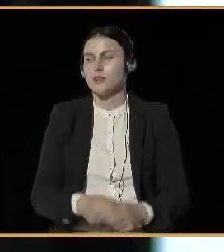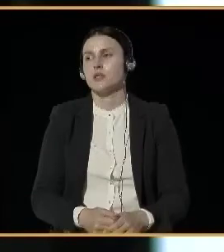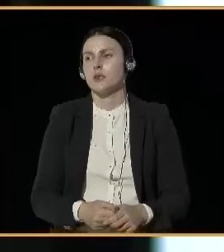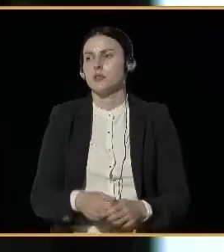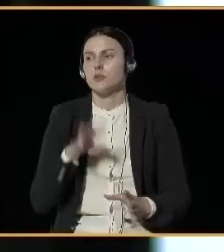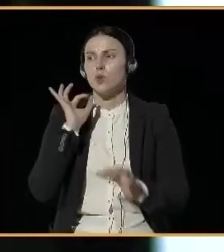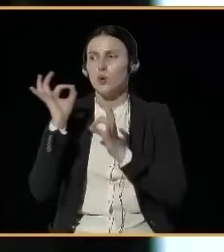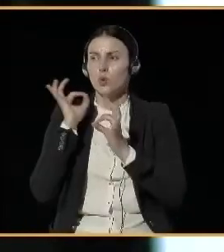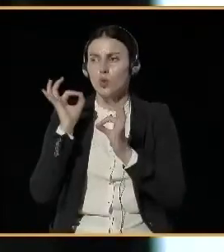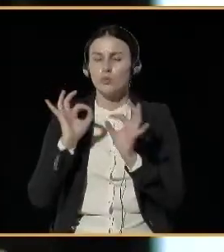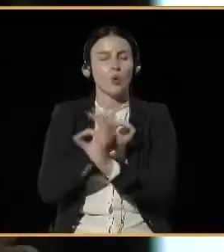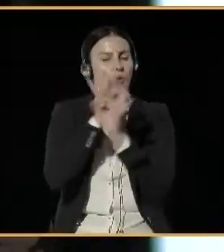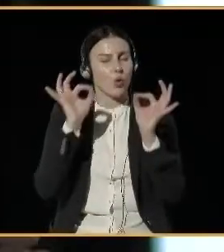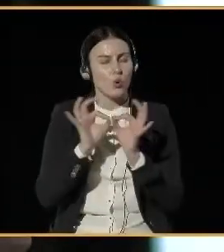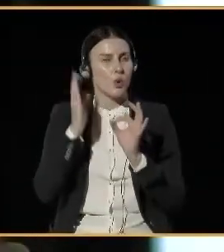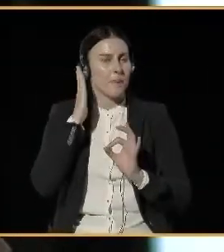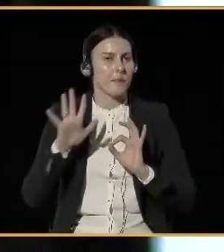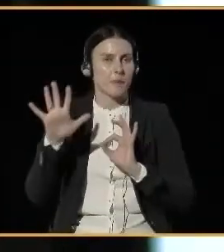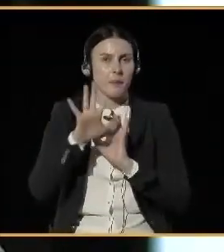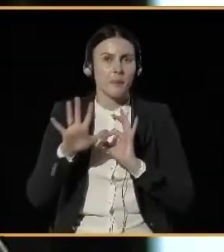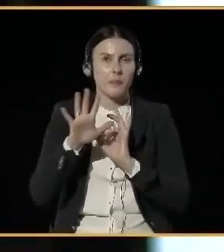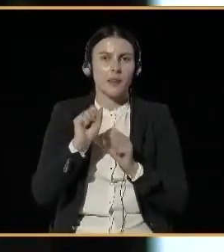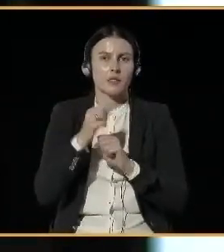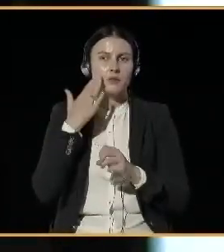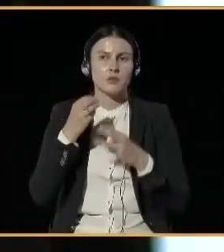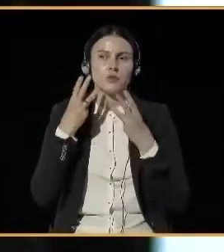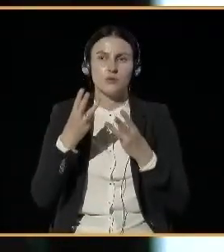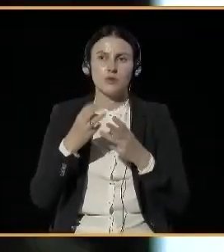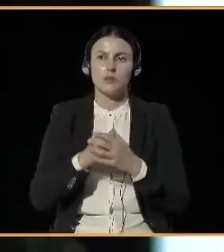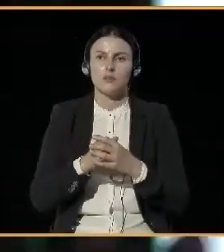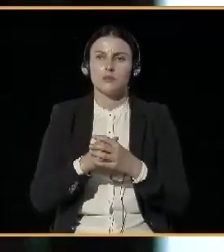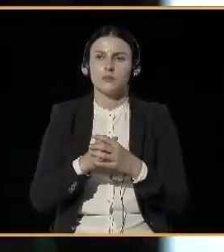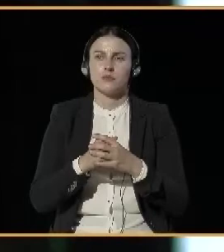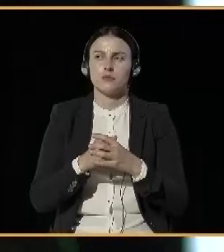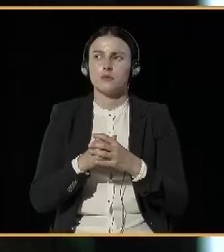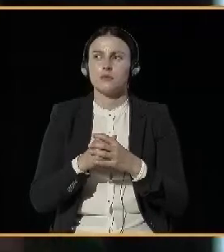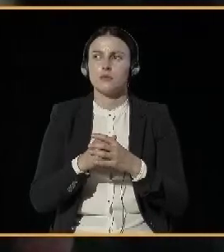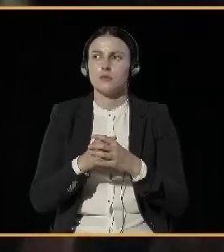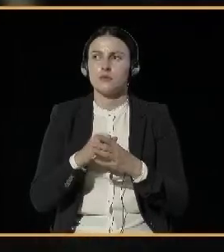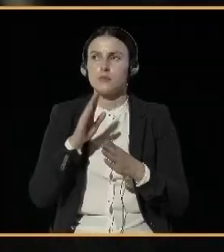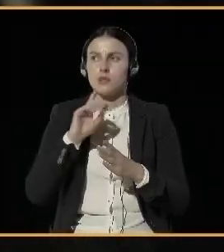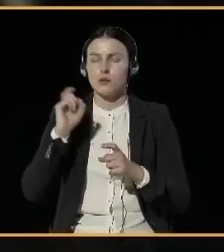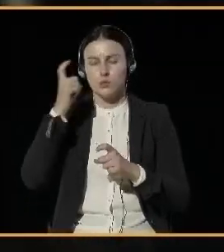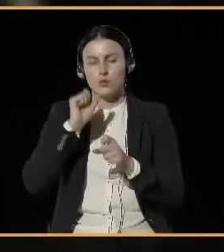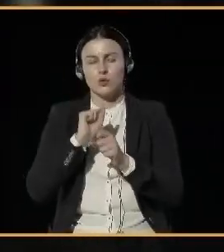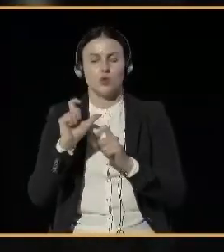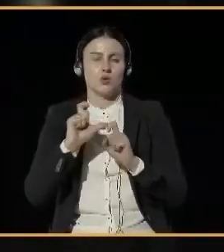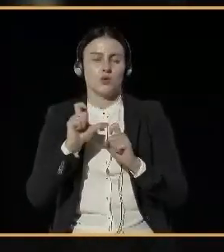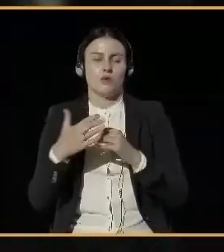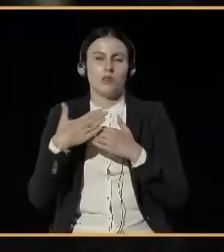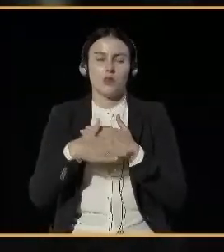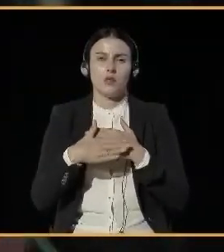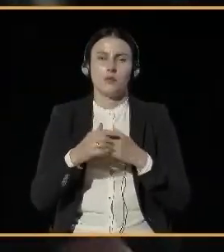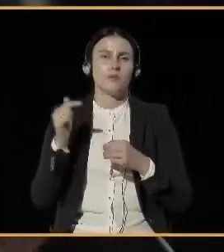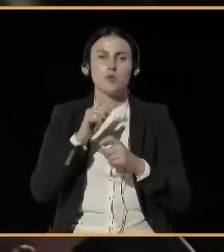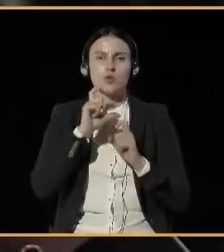know that there should be two lines of getting the message first. The message is the content, the merit, like, we are doing this and this because of that and that. But the second